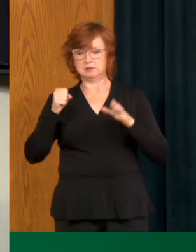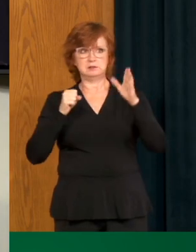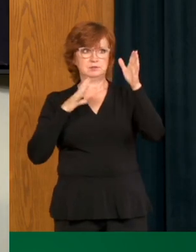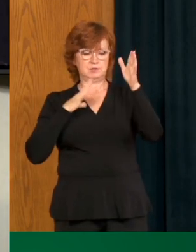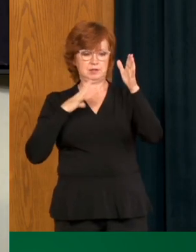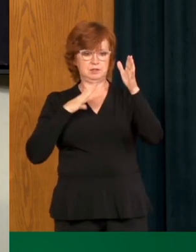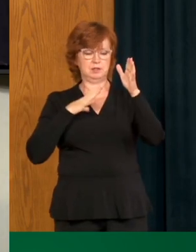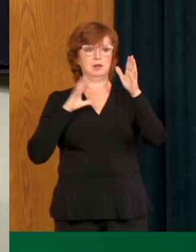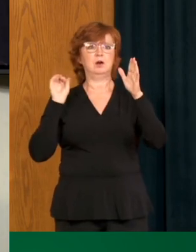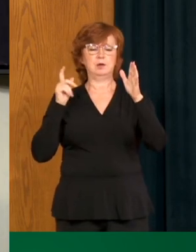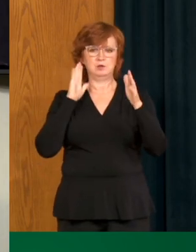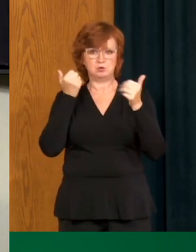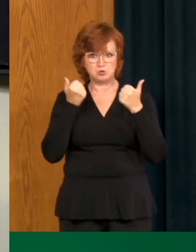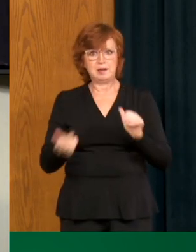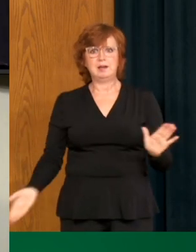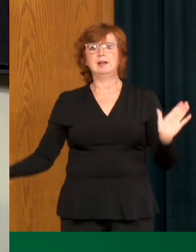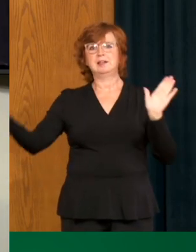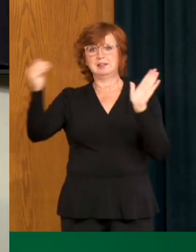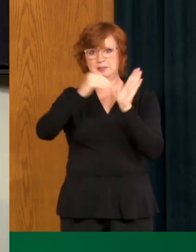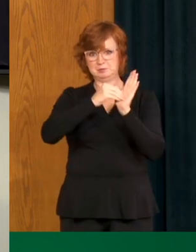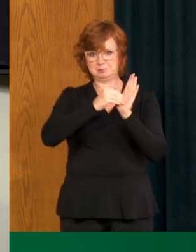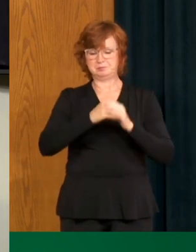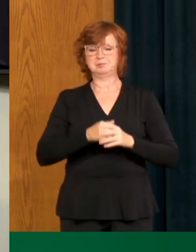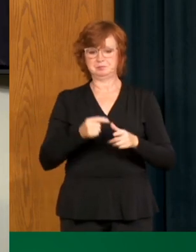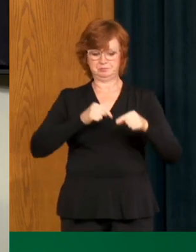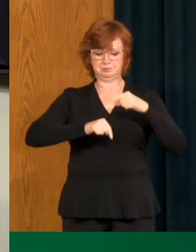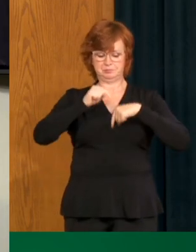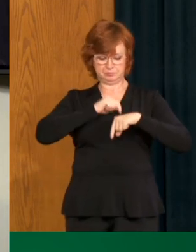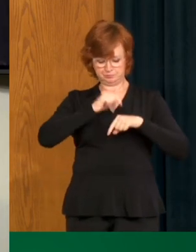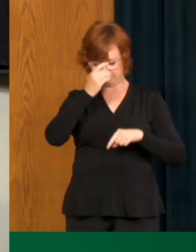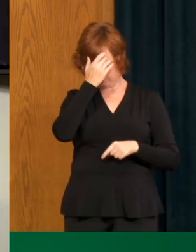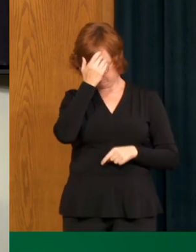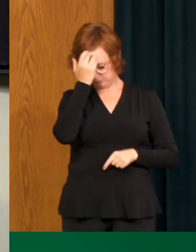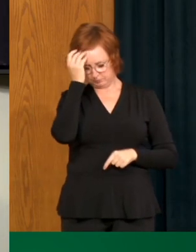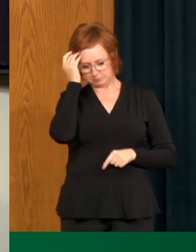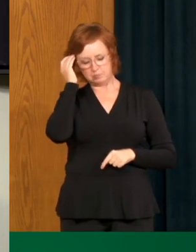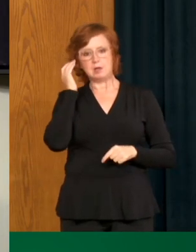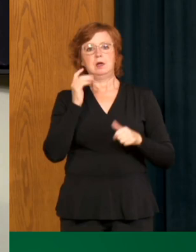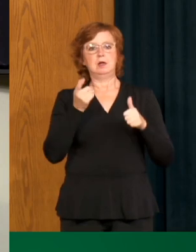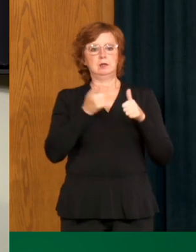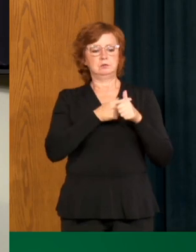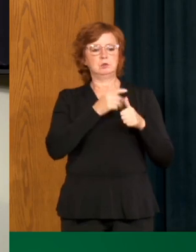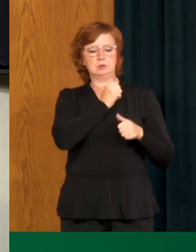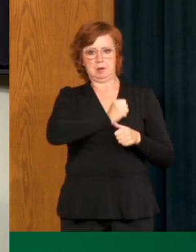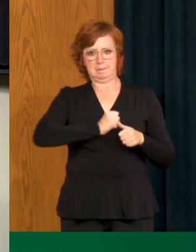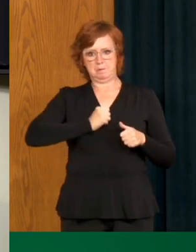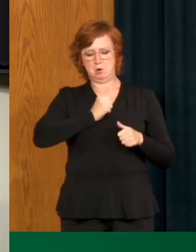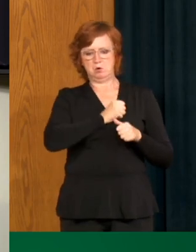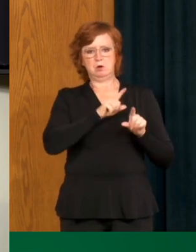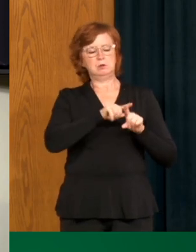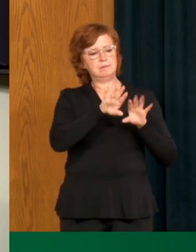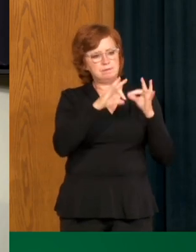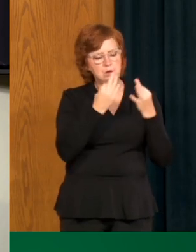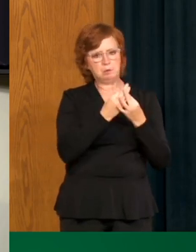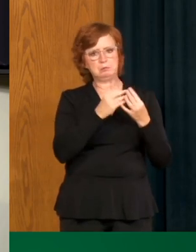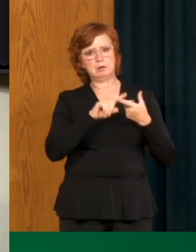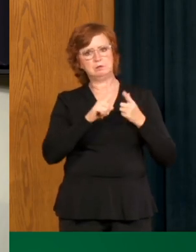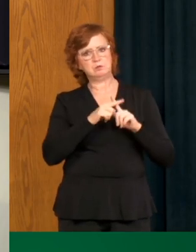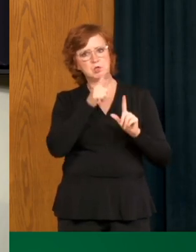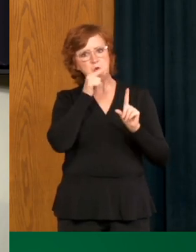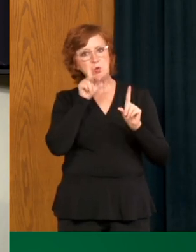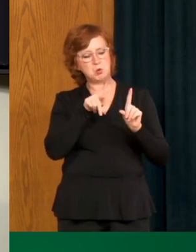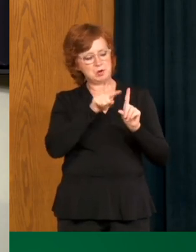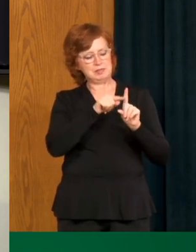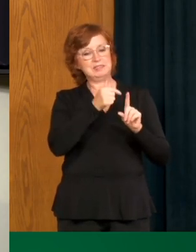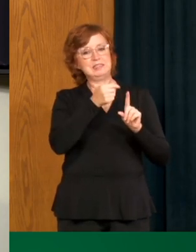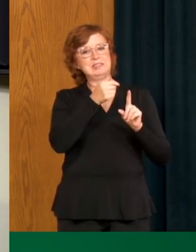now. Okay. So I'll just start again. So I just want to start by offering my condolences to the family and friend of